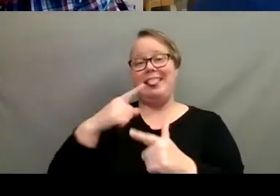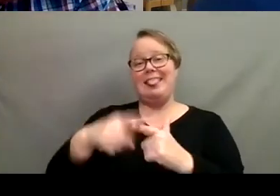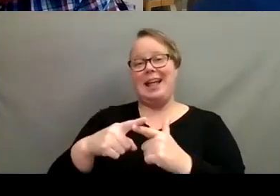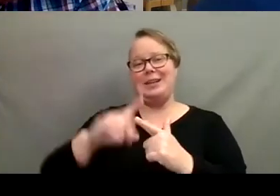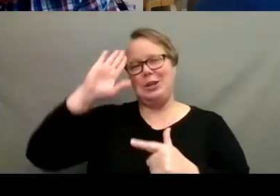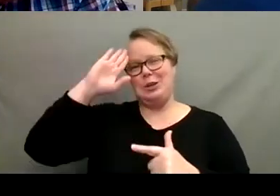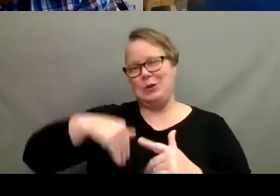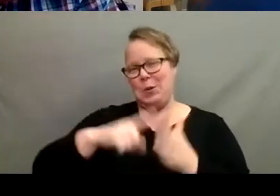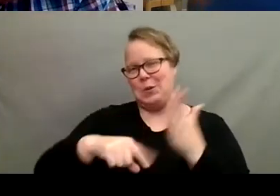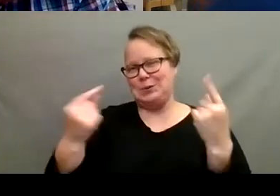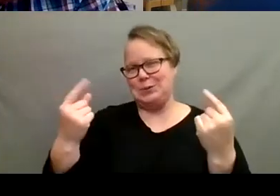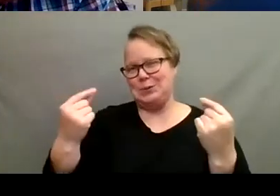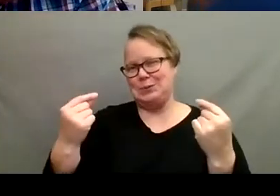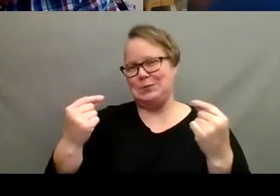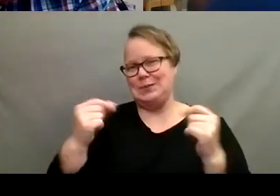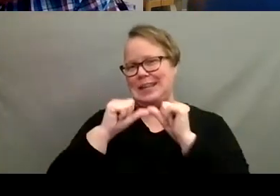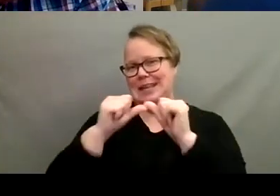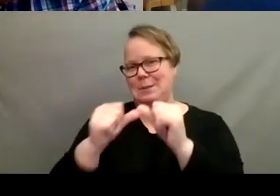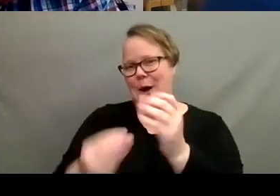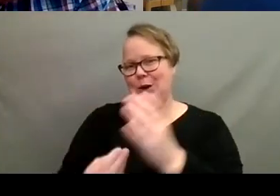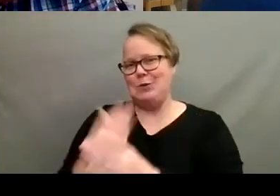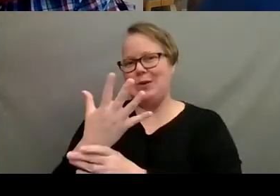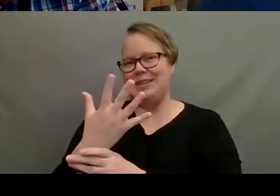know, folks, what to do. Keep on growing.